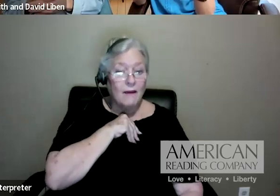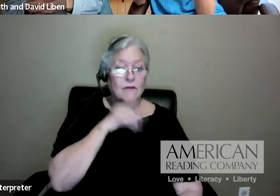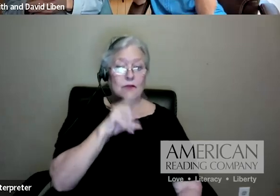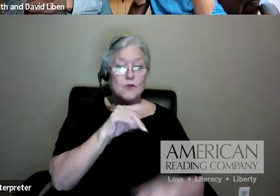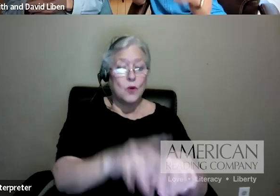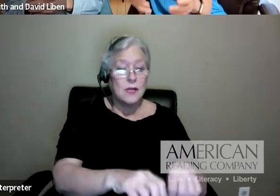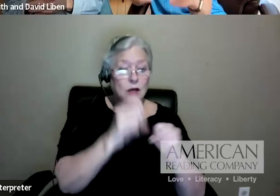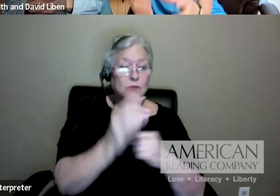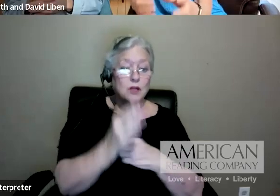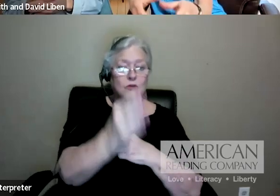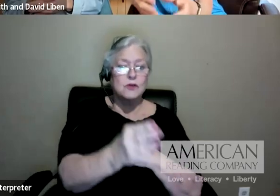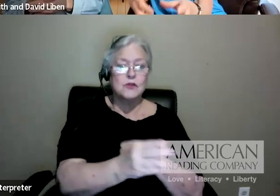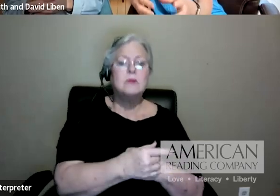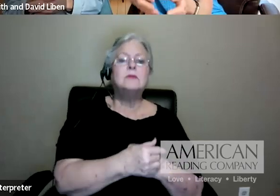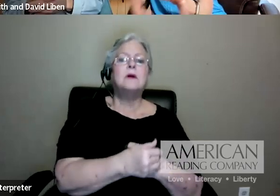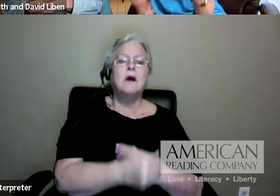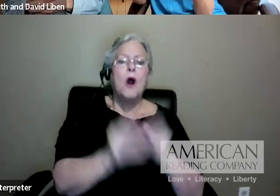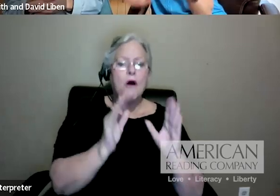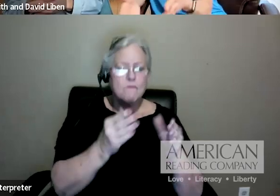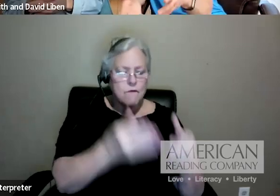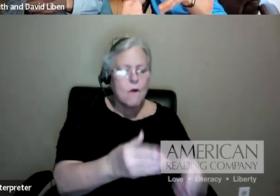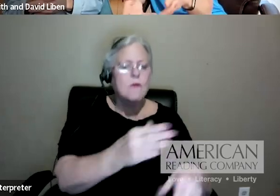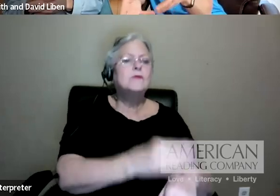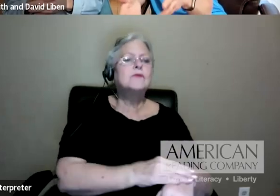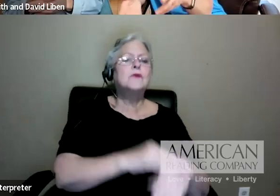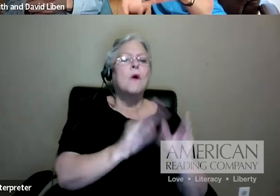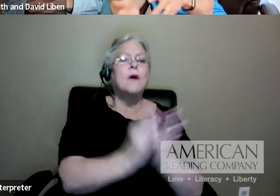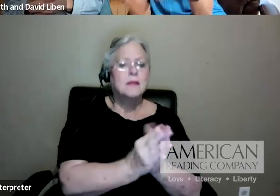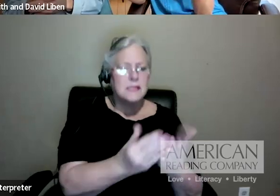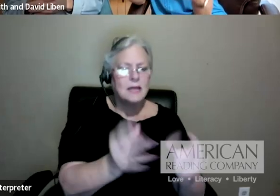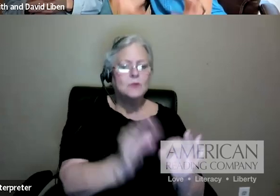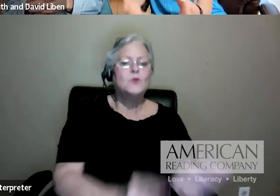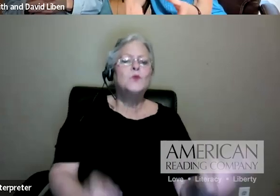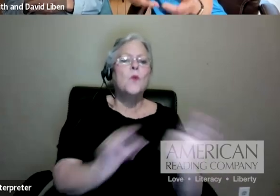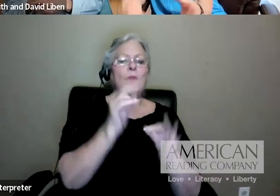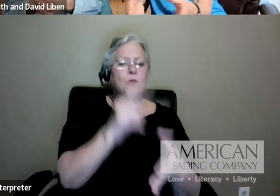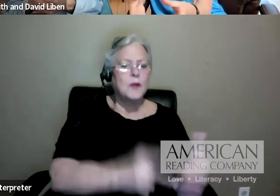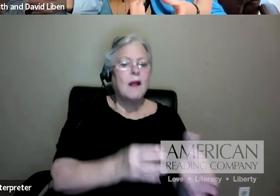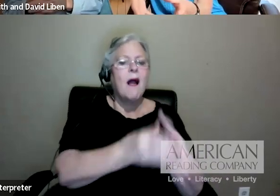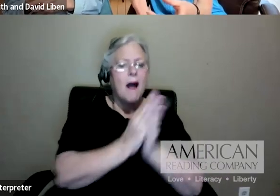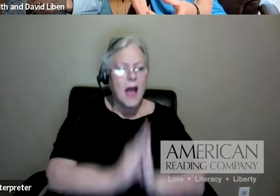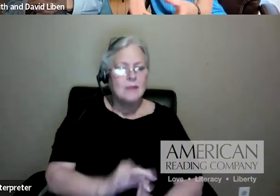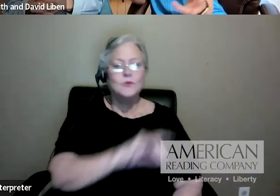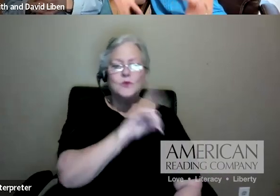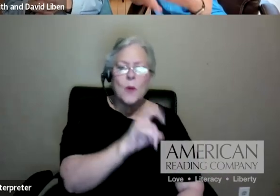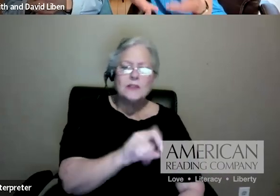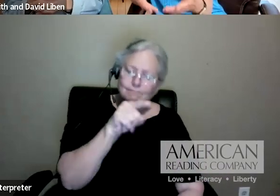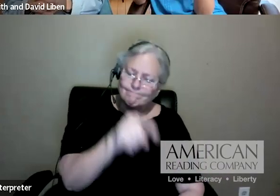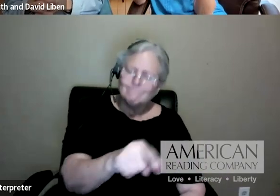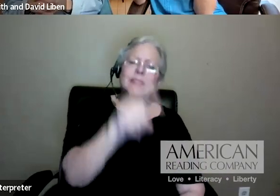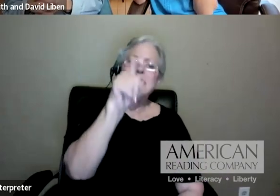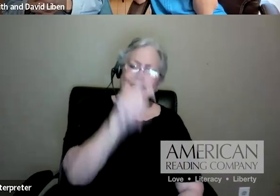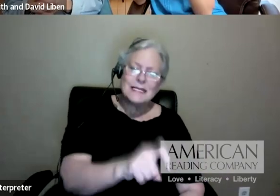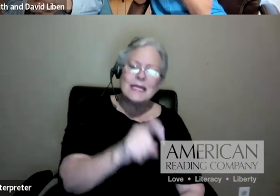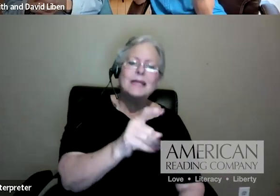tear it down, focus on the text worth reading, ask the questions worth asking, and do the writing and the other work worth doing around the